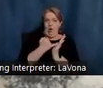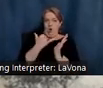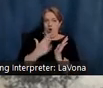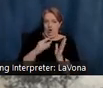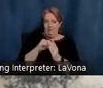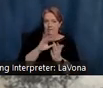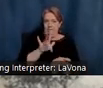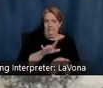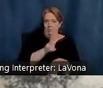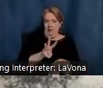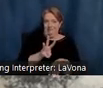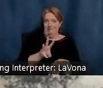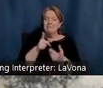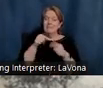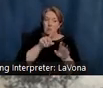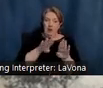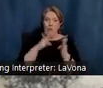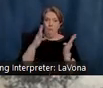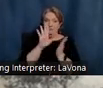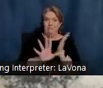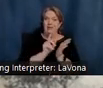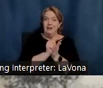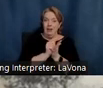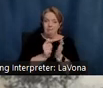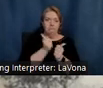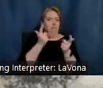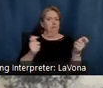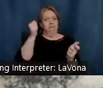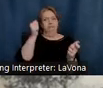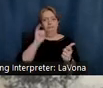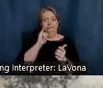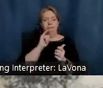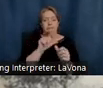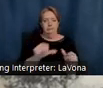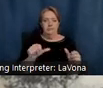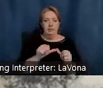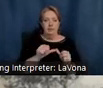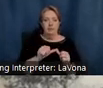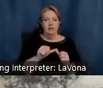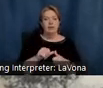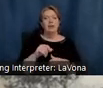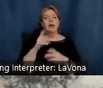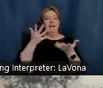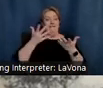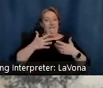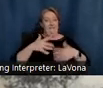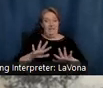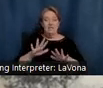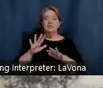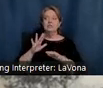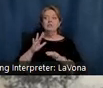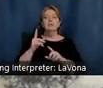its opening, and when it was finished, the Steele saw 1,000 visitors per year